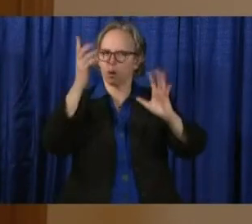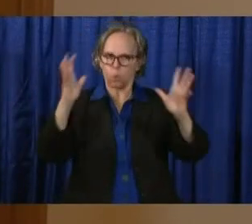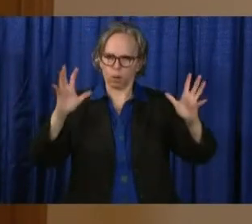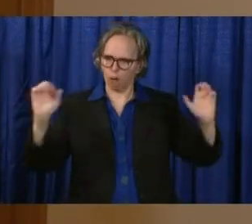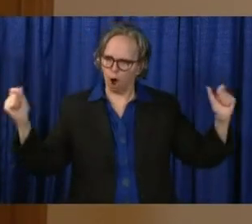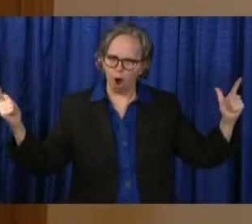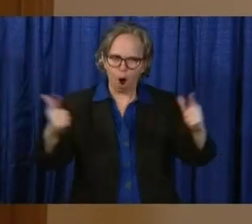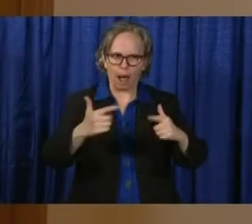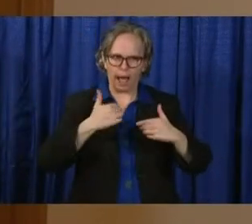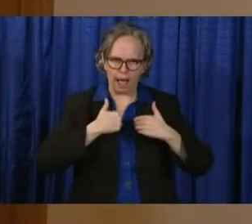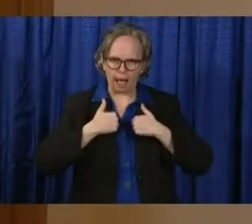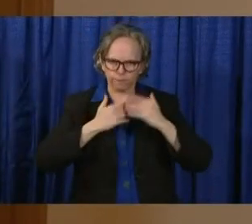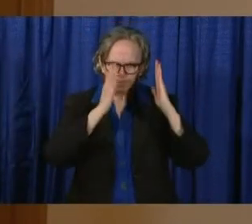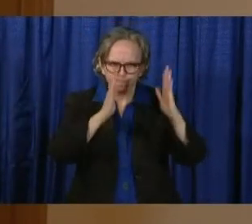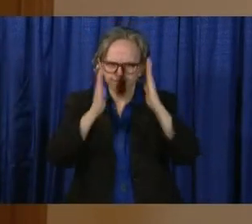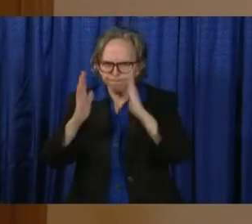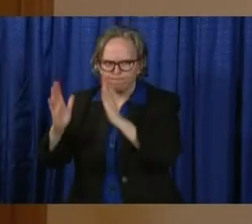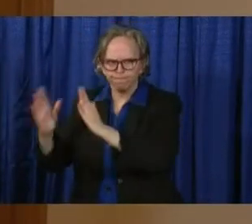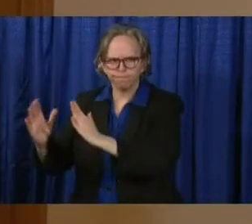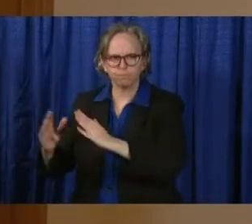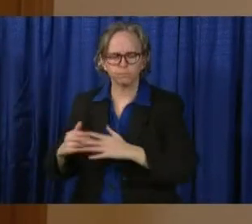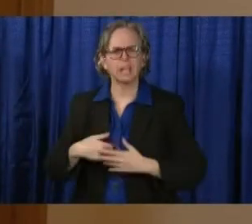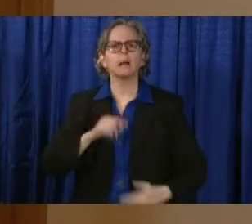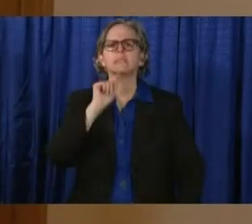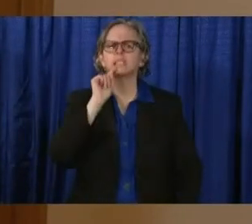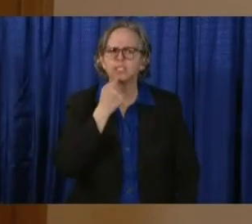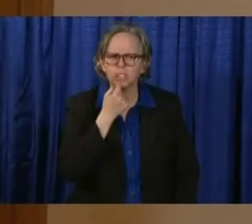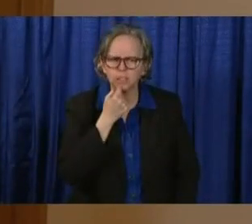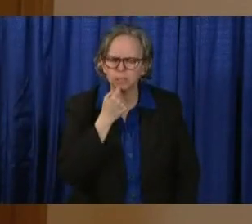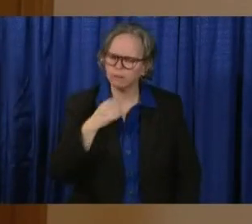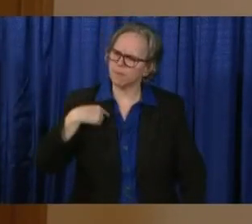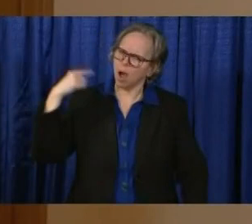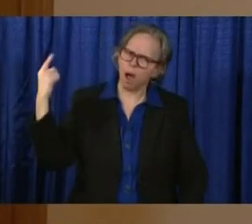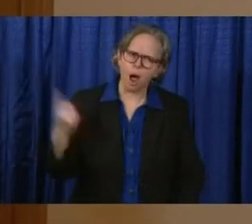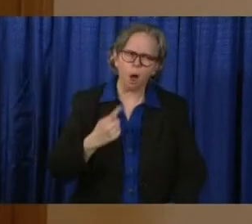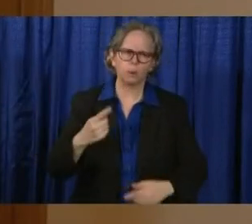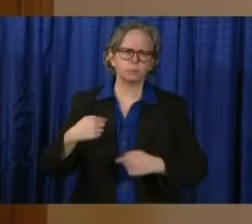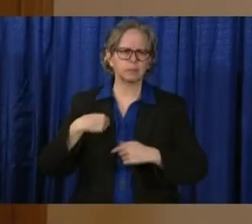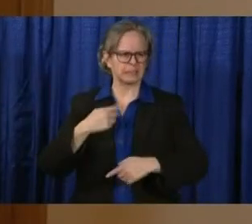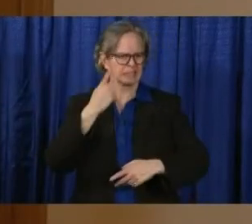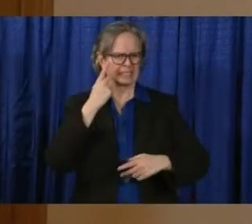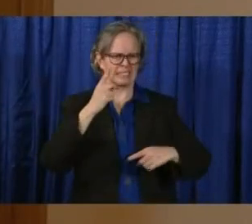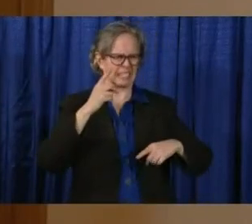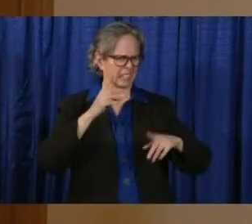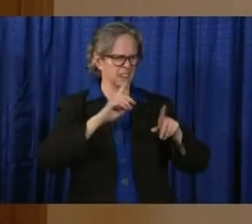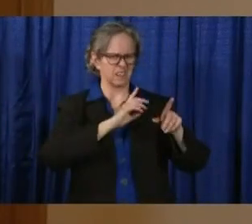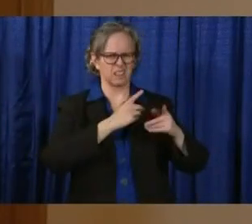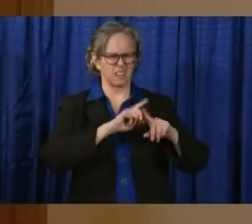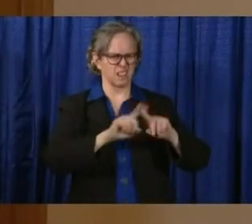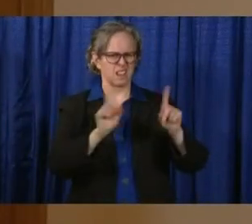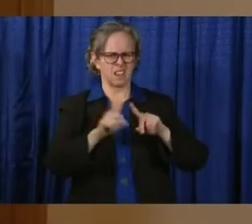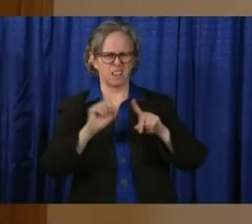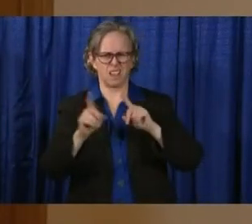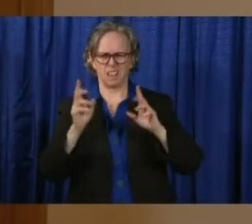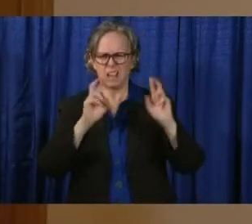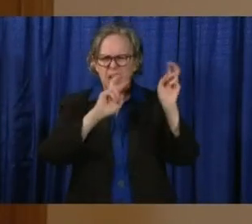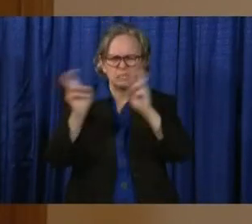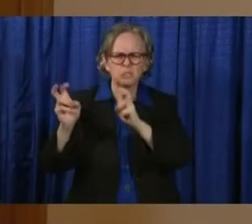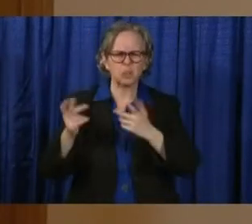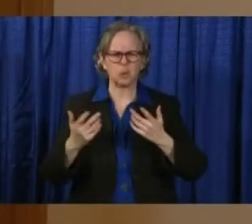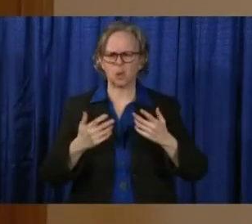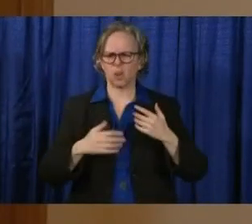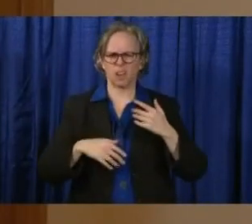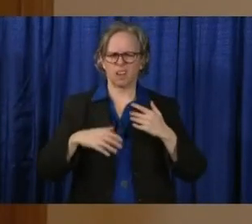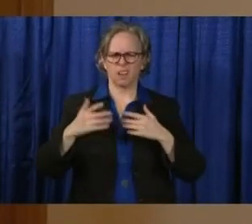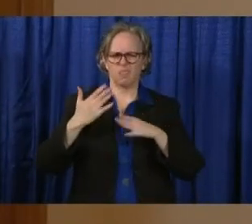with these disparities and differences in life, expectancies and outcome, on a number of issues, infant mortality and maternal mortality,